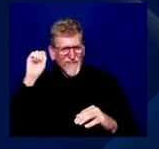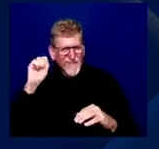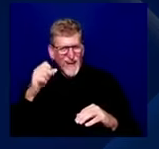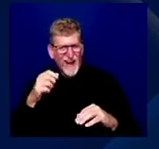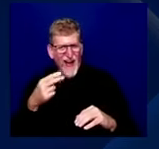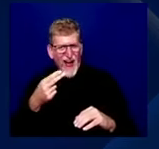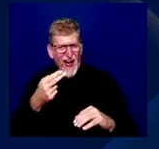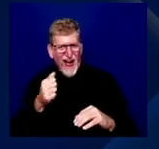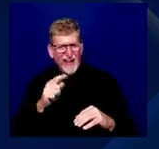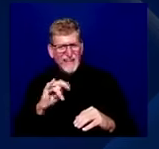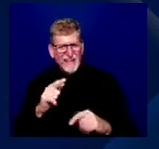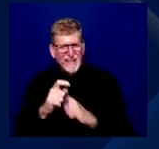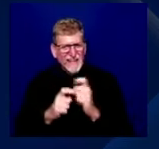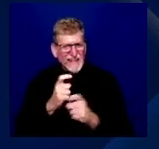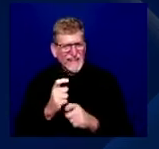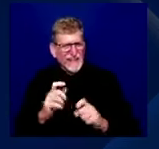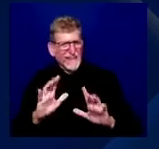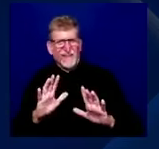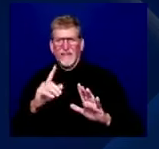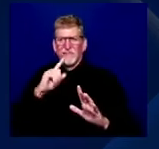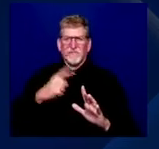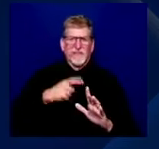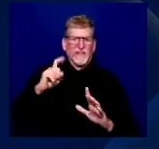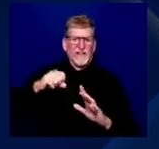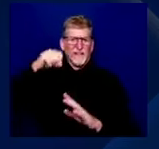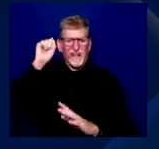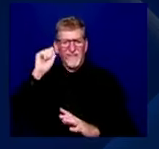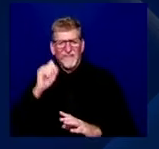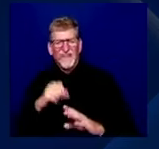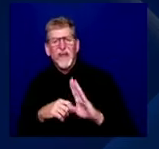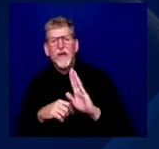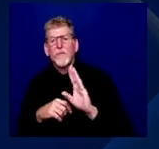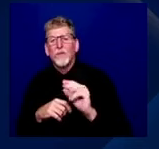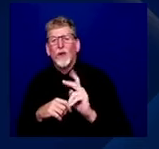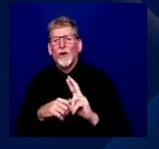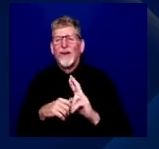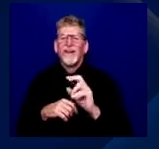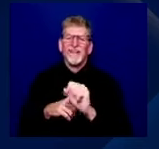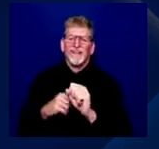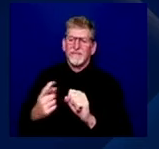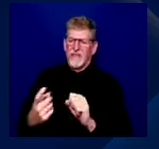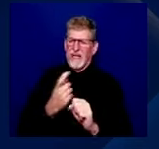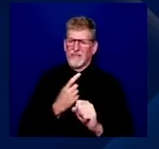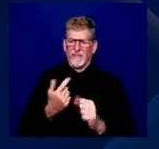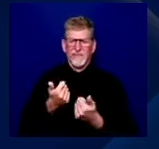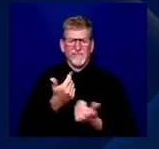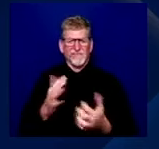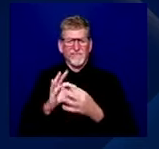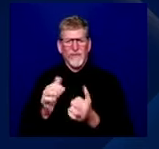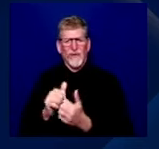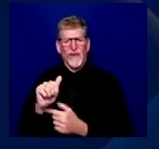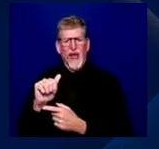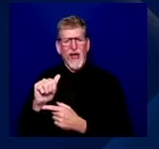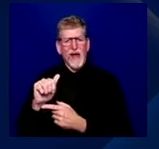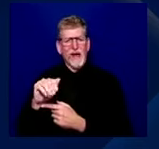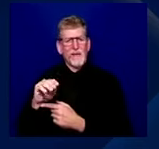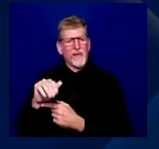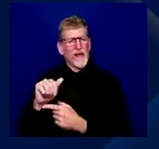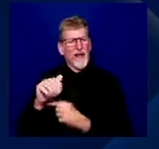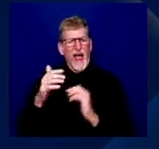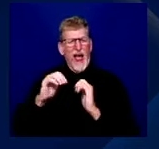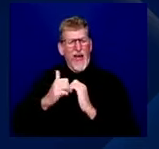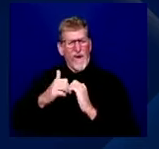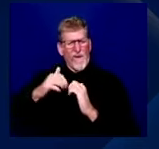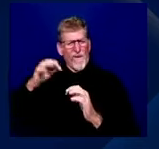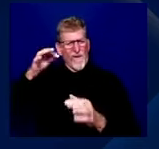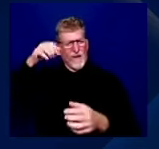techniques. Seriously. Ask me anything about how to shave your head. All right. Listen, seriously. Simple. If we could raise some money for a good cause,